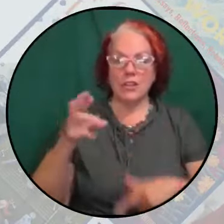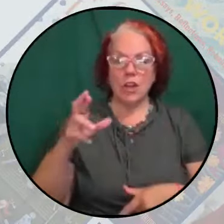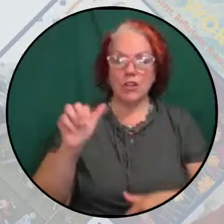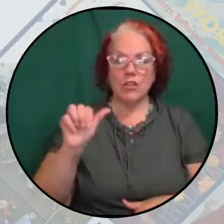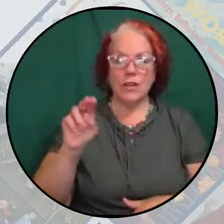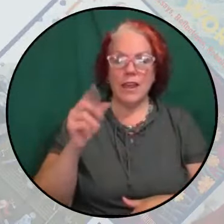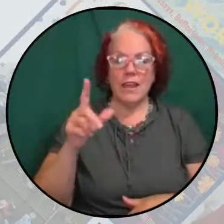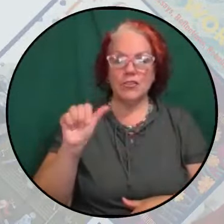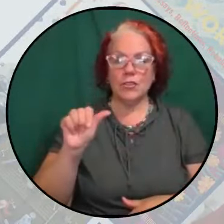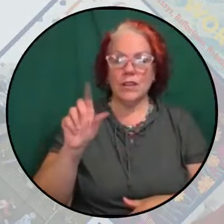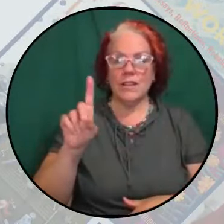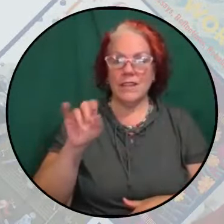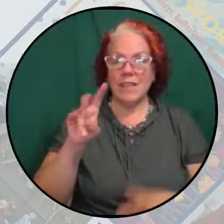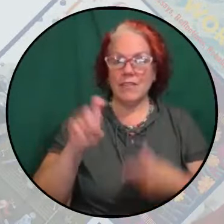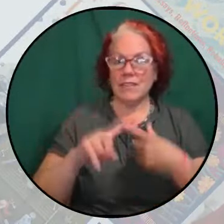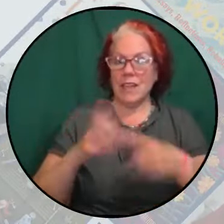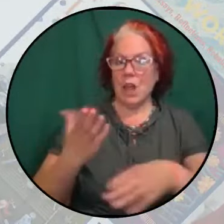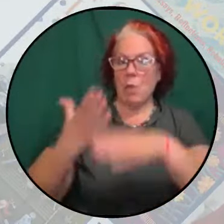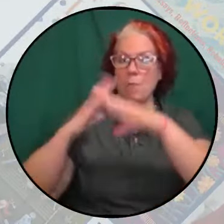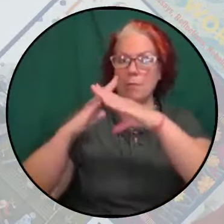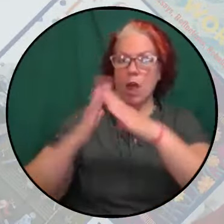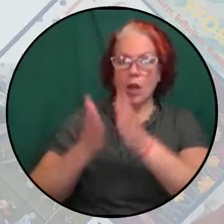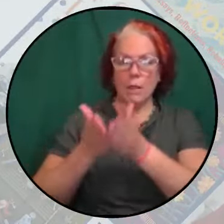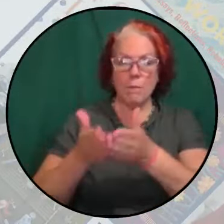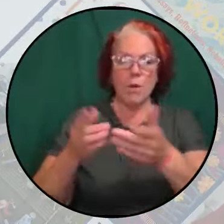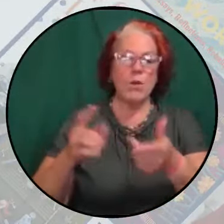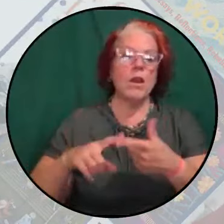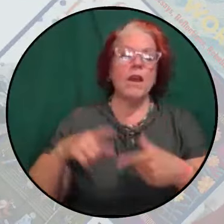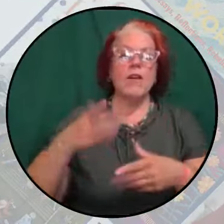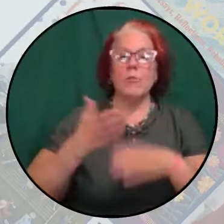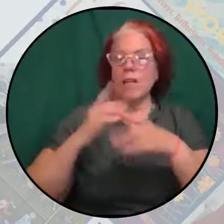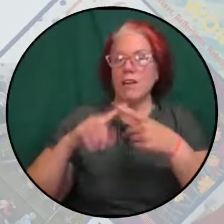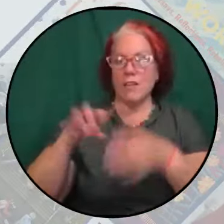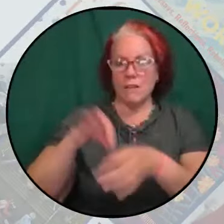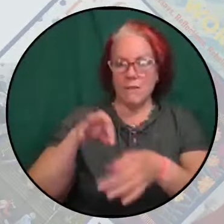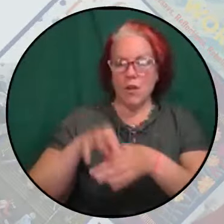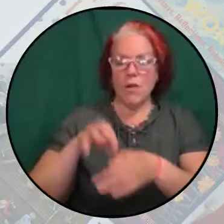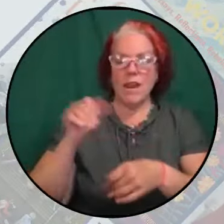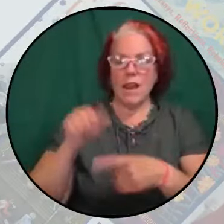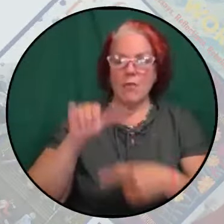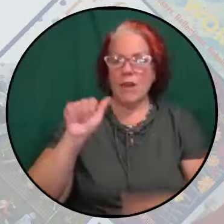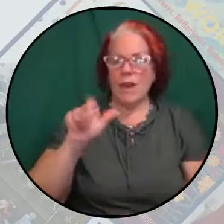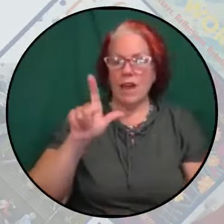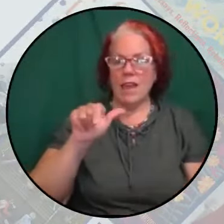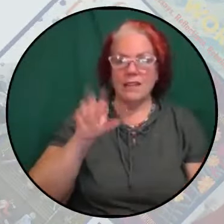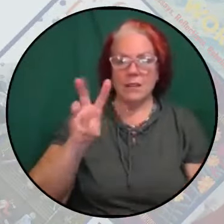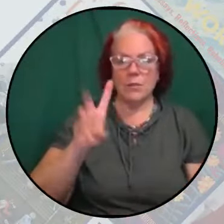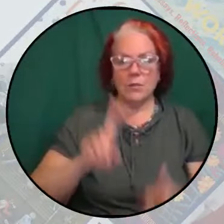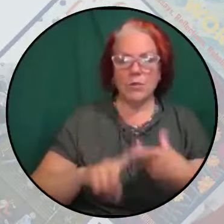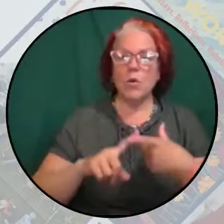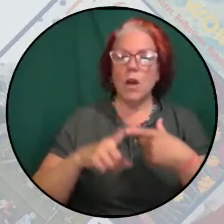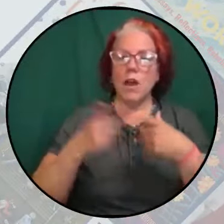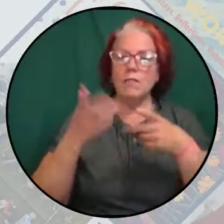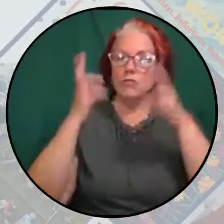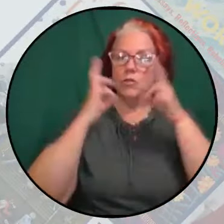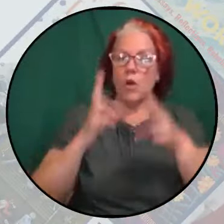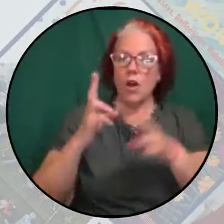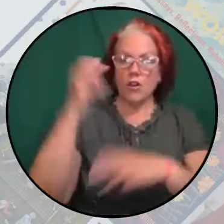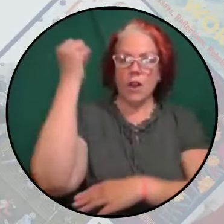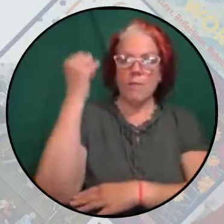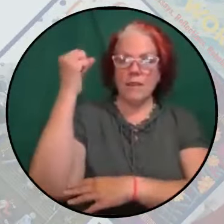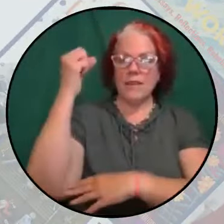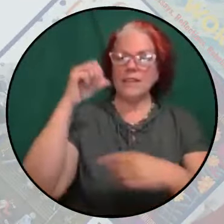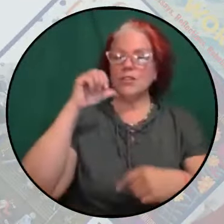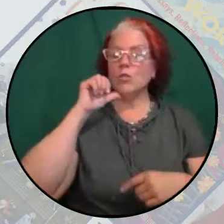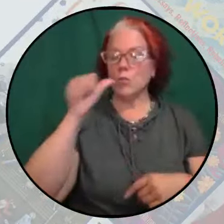boat and the ways in which ILW Local 10 honored community pickets to not unload an apartheid ship, and that